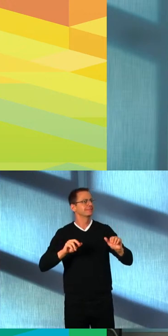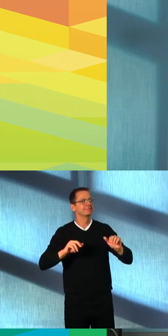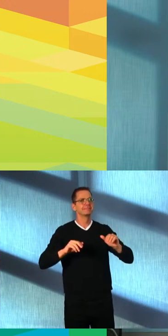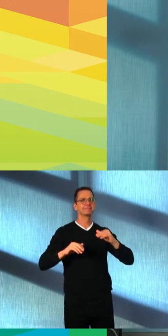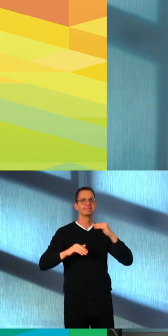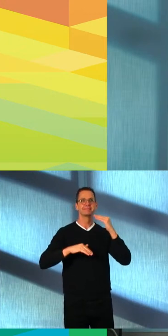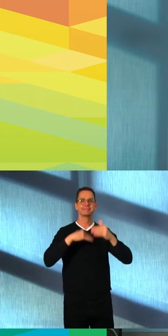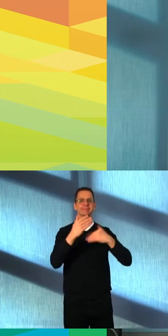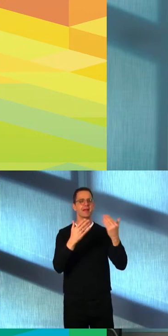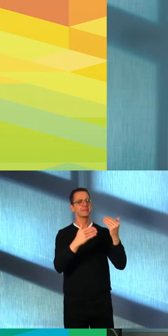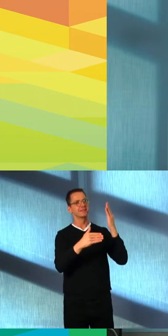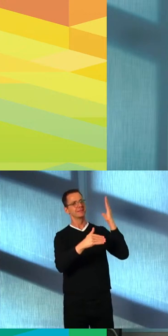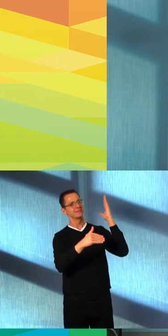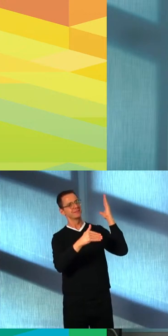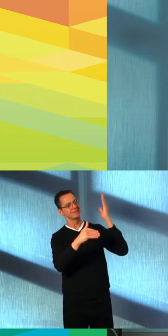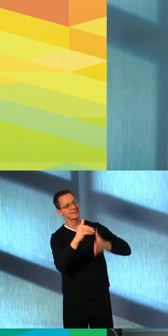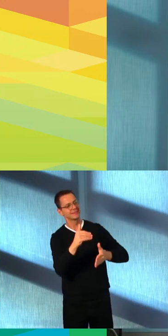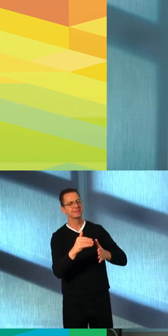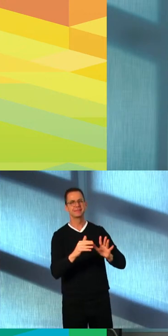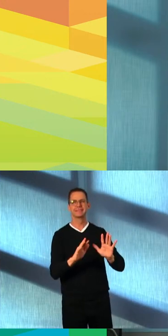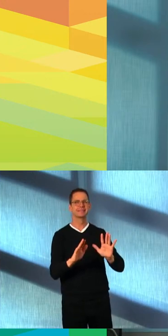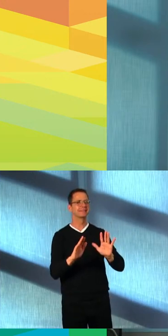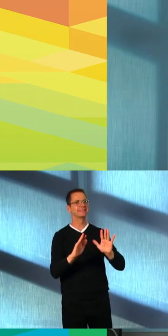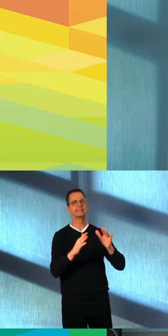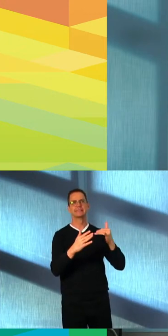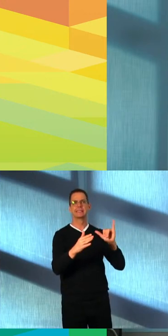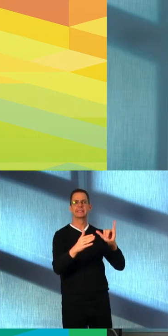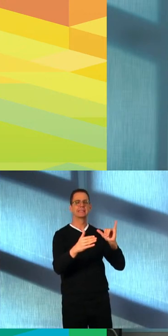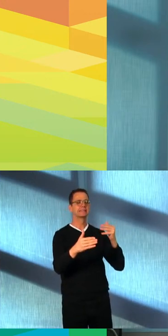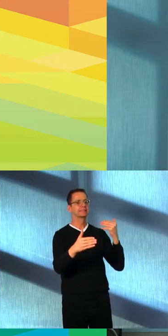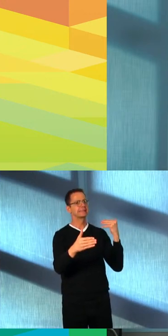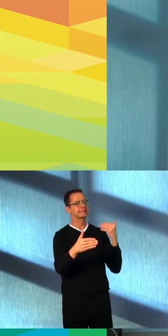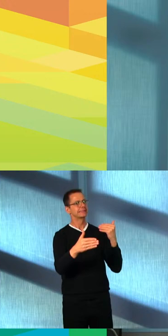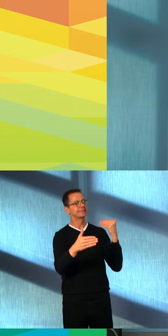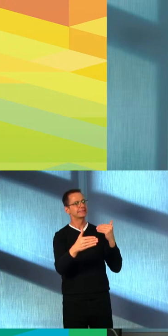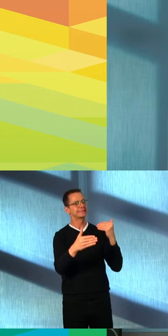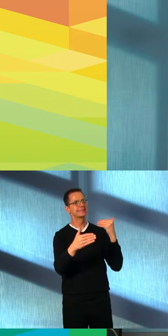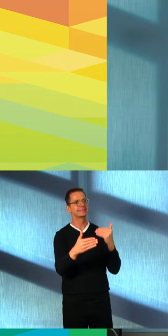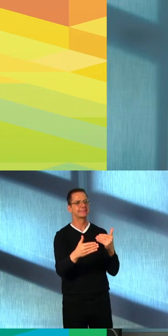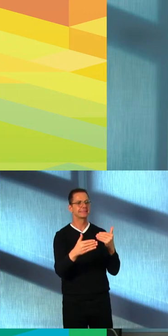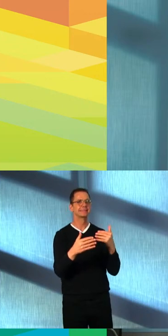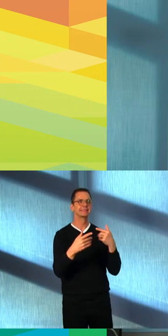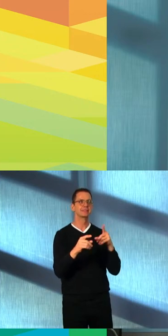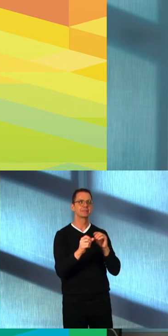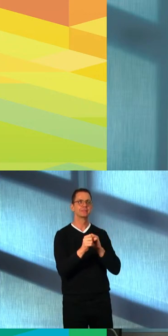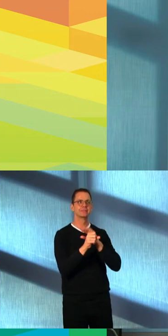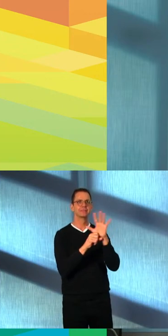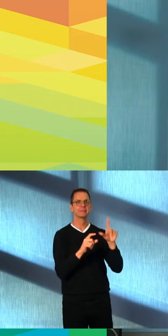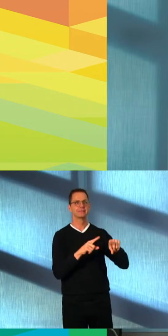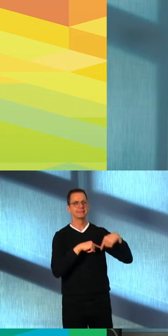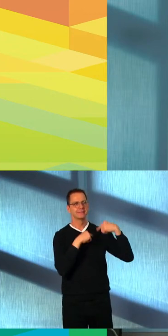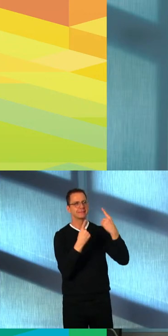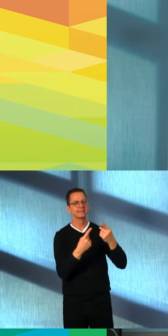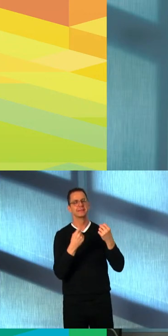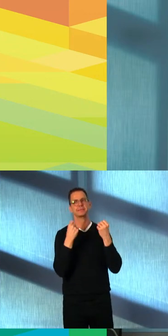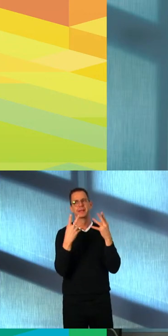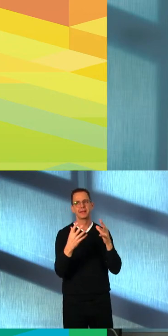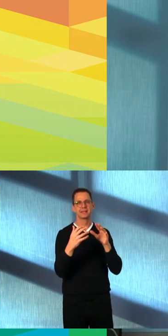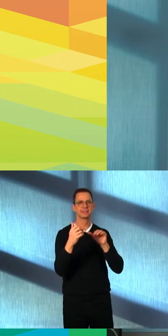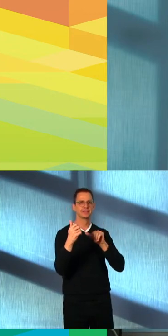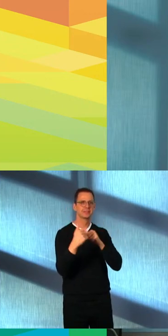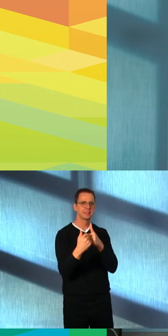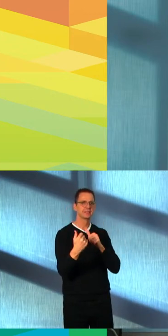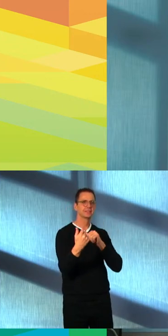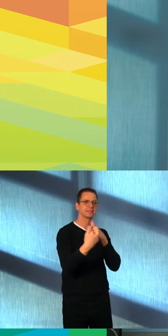of our lifetimes have we been more tested, subjecting our physical, our economic, and our mental health to